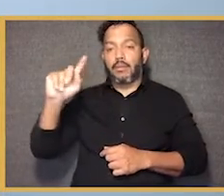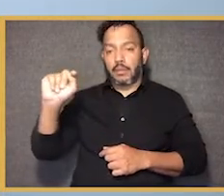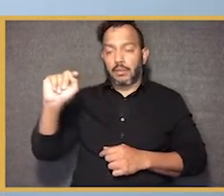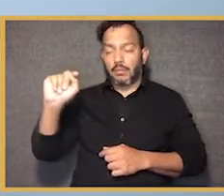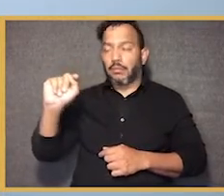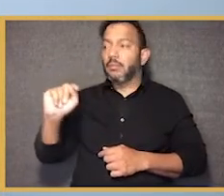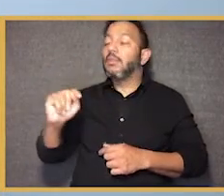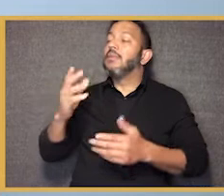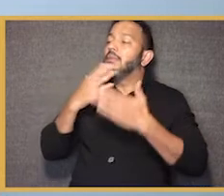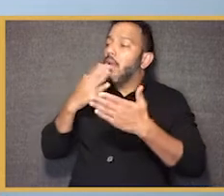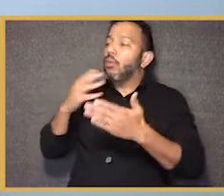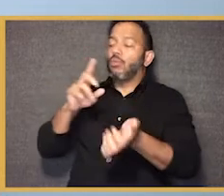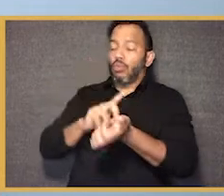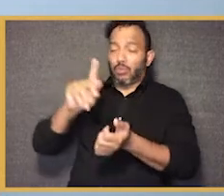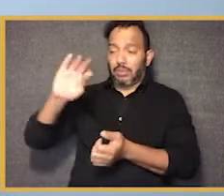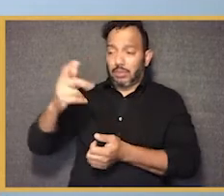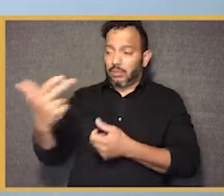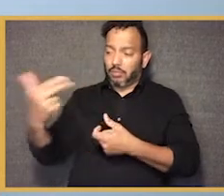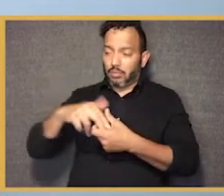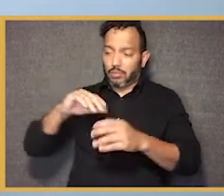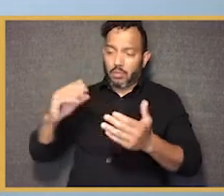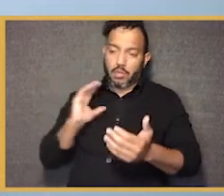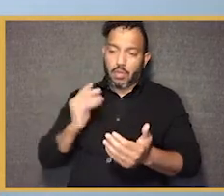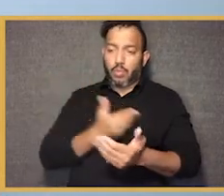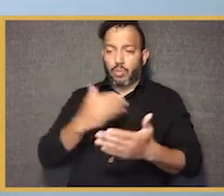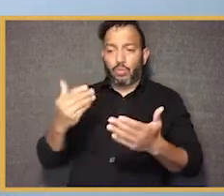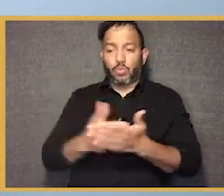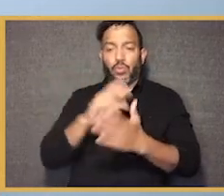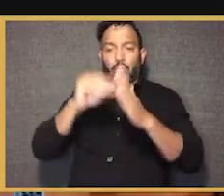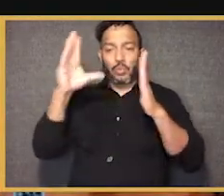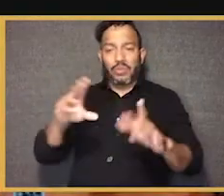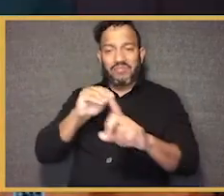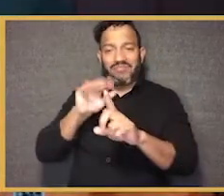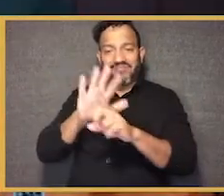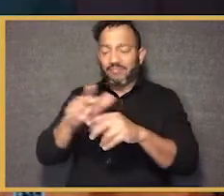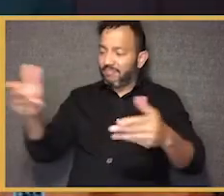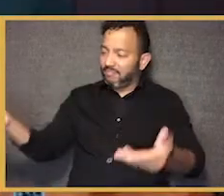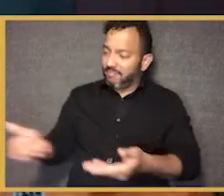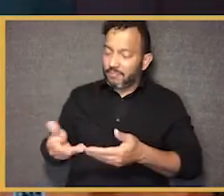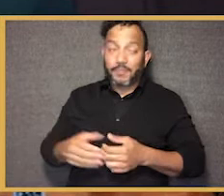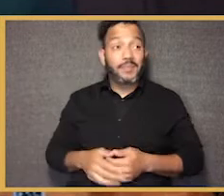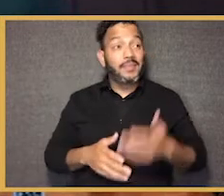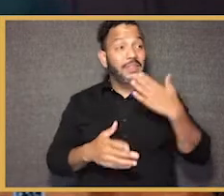Dr. King, welcome. Dr. are so pleased that you could join us for our new student orientation.